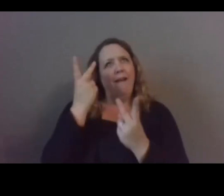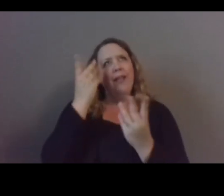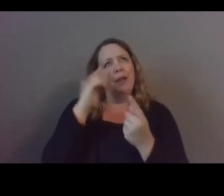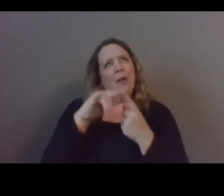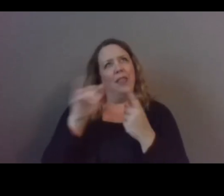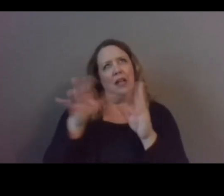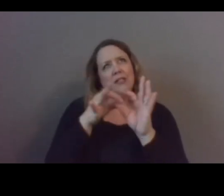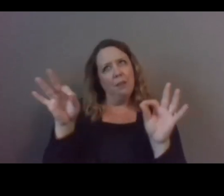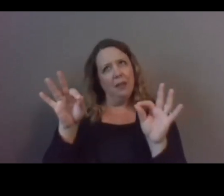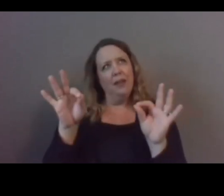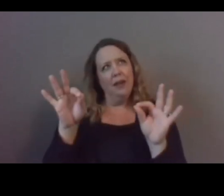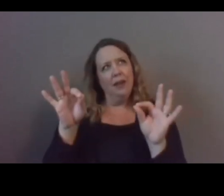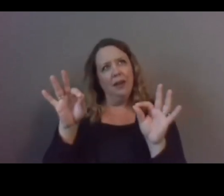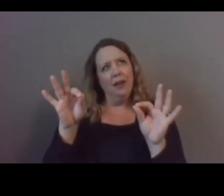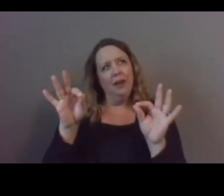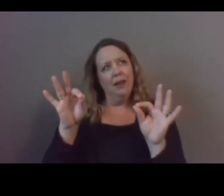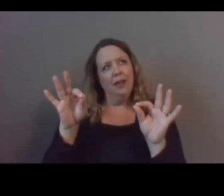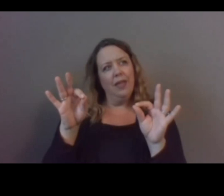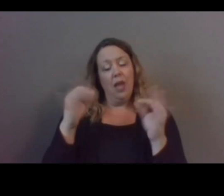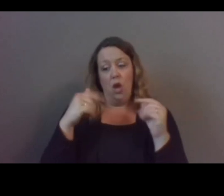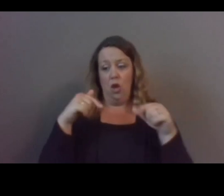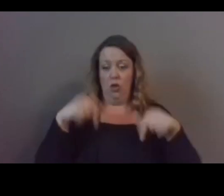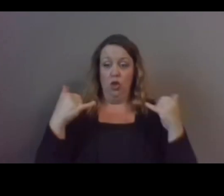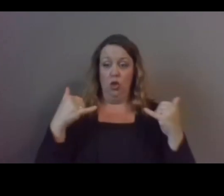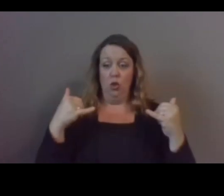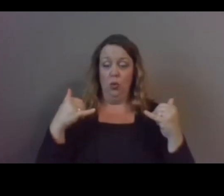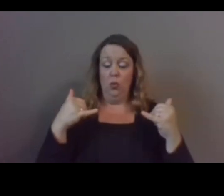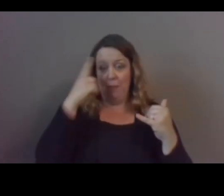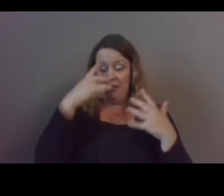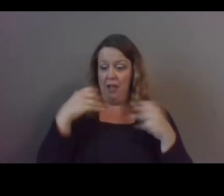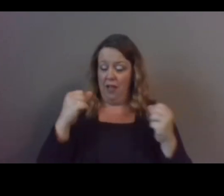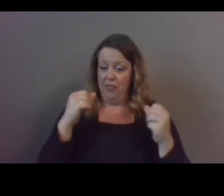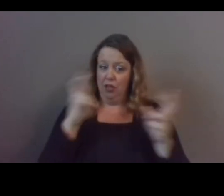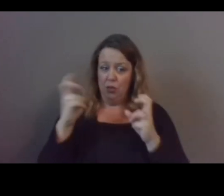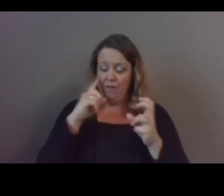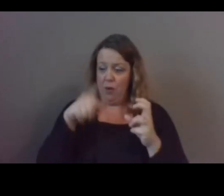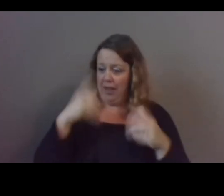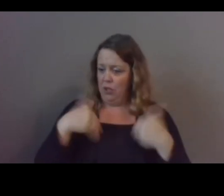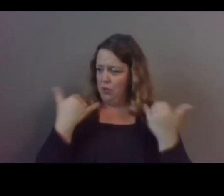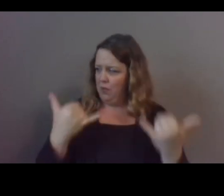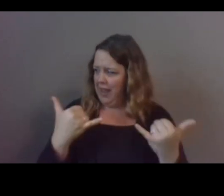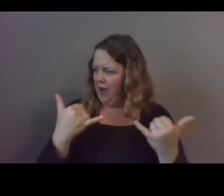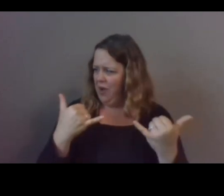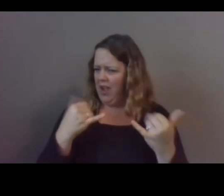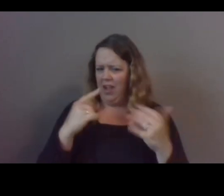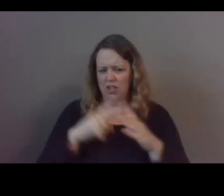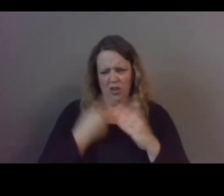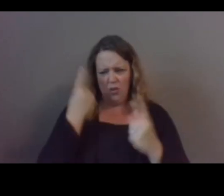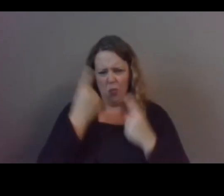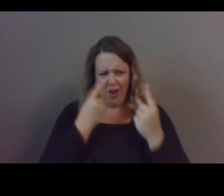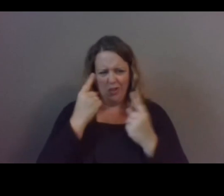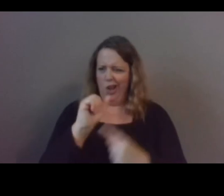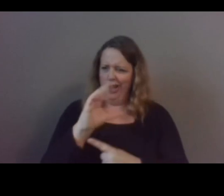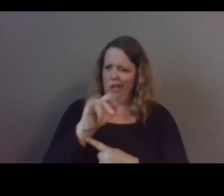of also around the acute mental health issues for black youth i began to wonder like well how do we define what does acute mean